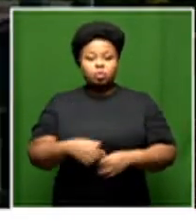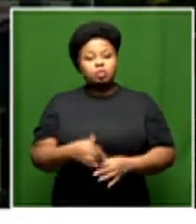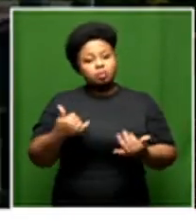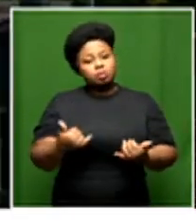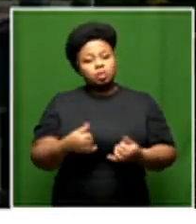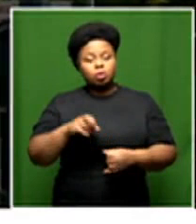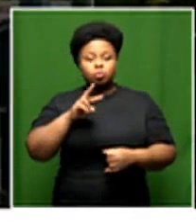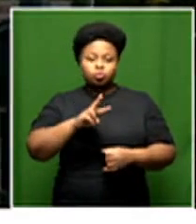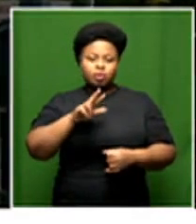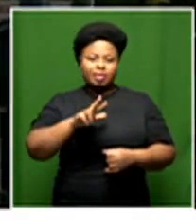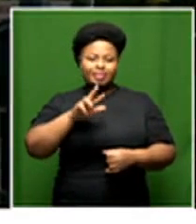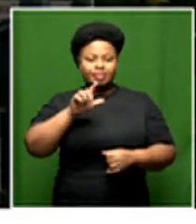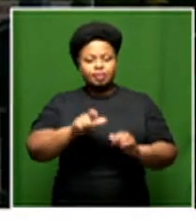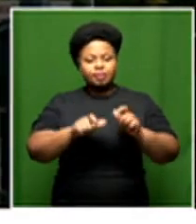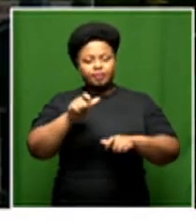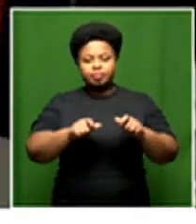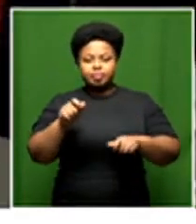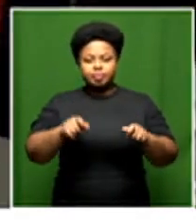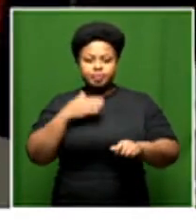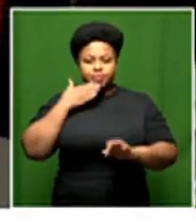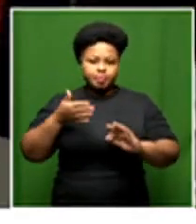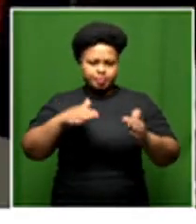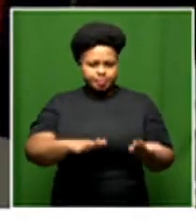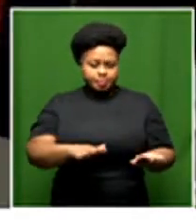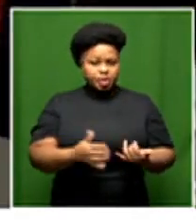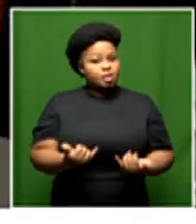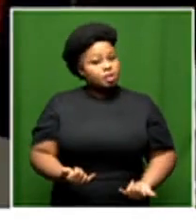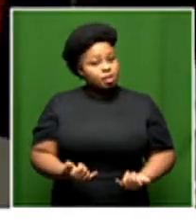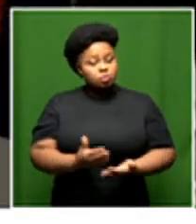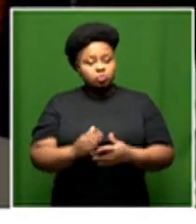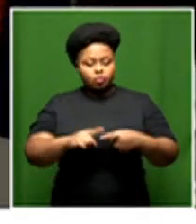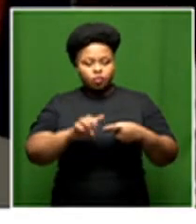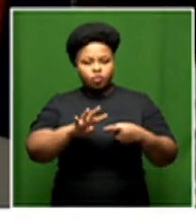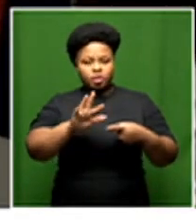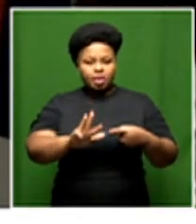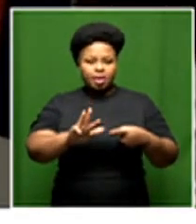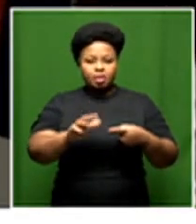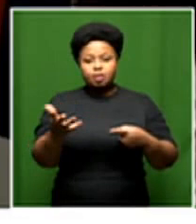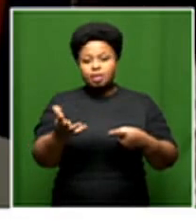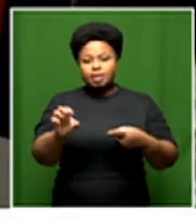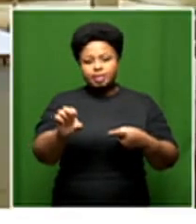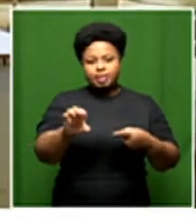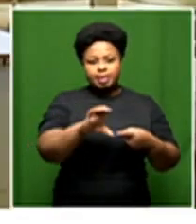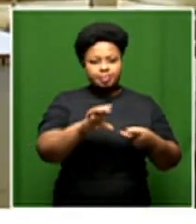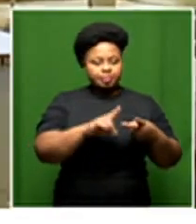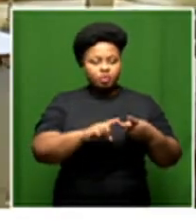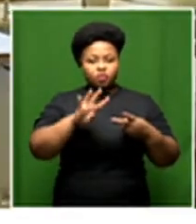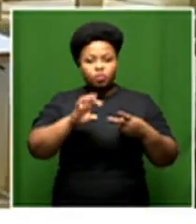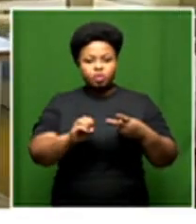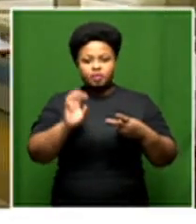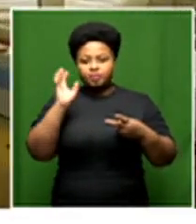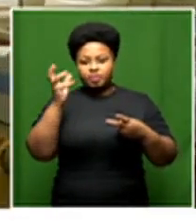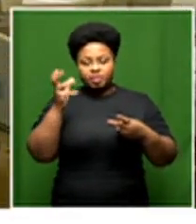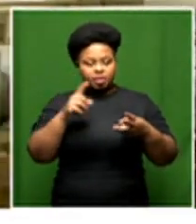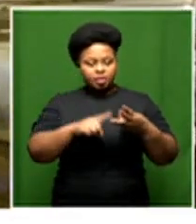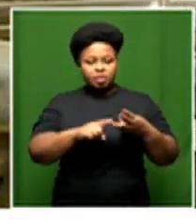been 297 new COVID-19-related deaths, and of those, 49 people died in the Eastern Cape, 40 in the